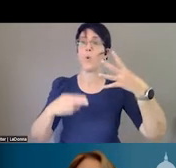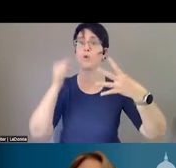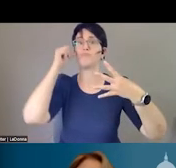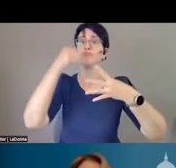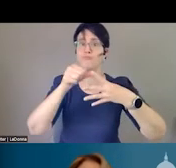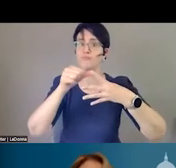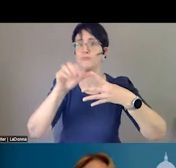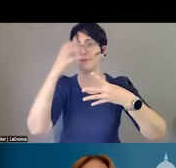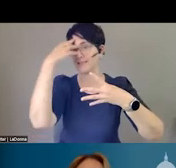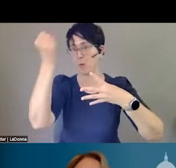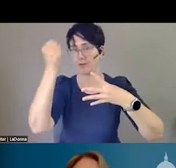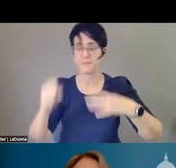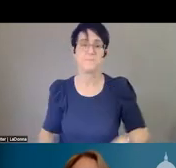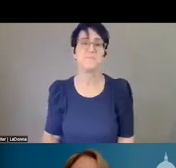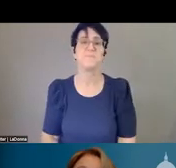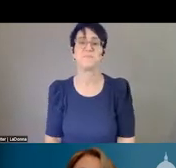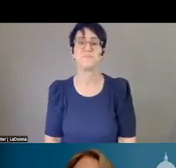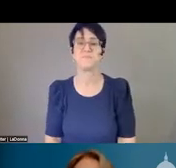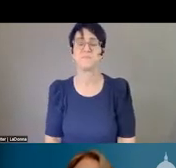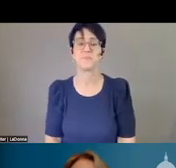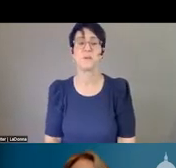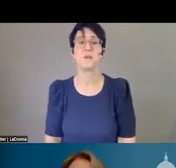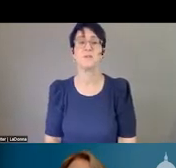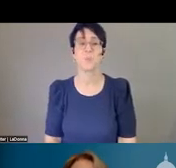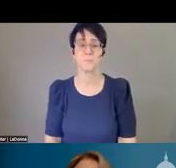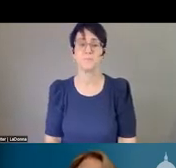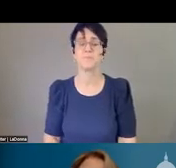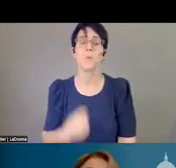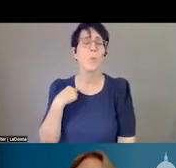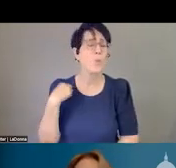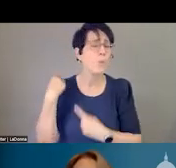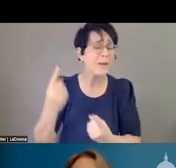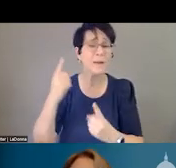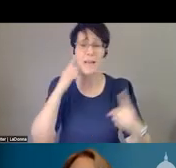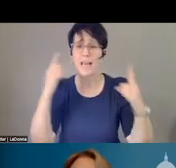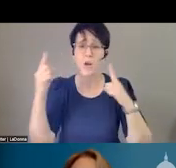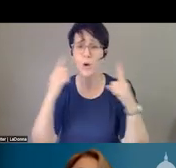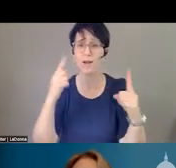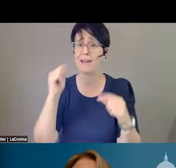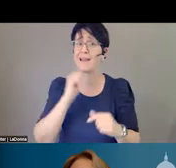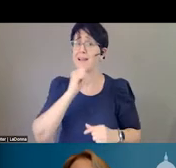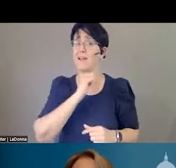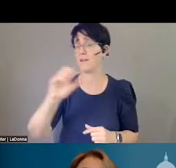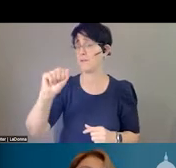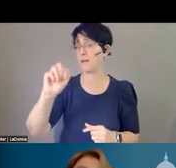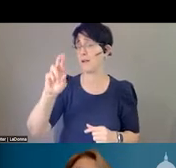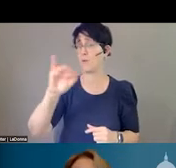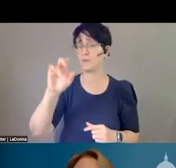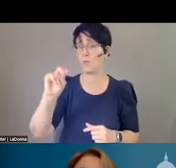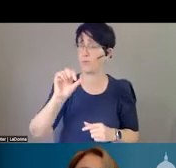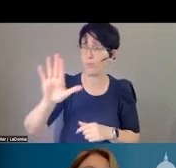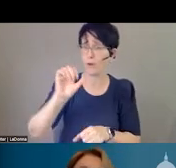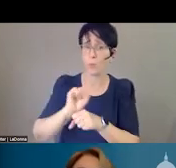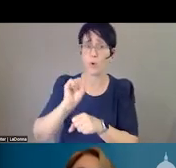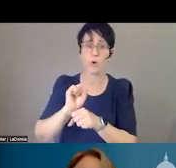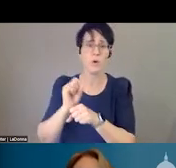So, we wanted to learn from Arizona. We've been hearing so much about the incredible work. And so, we asked, like a big